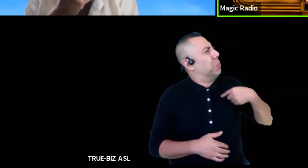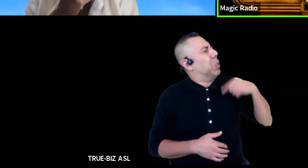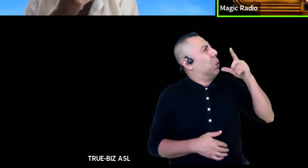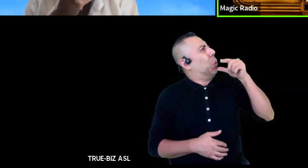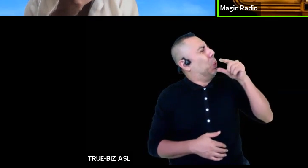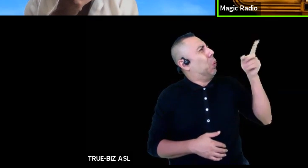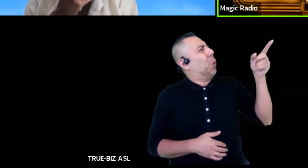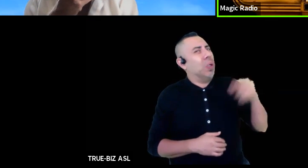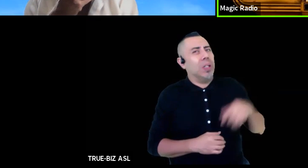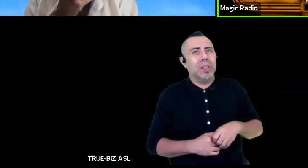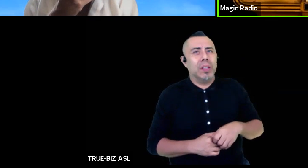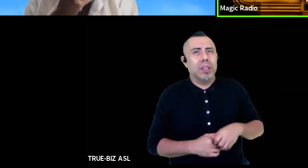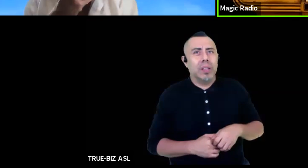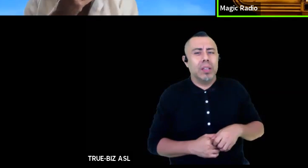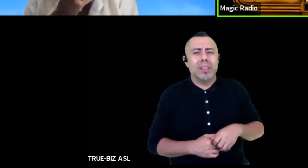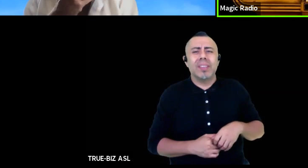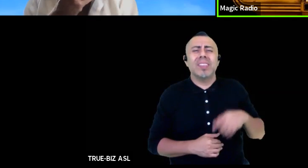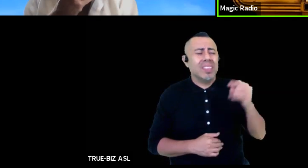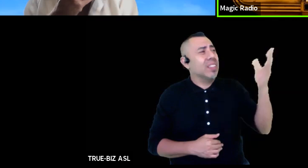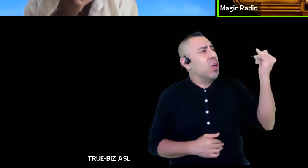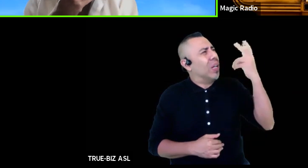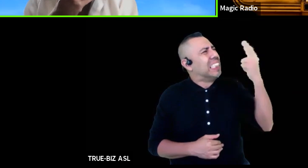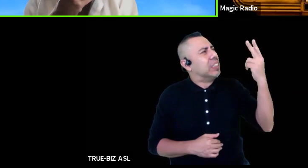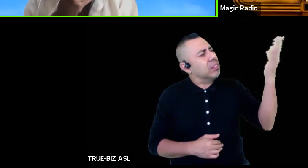and come out where I can see you